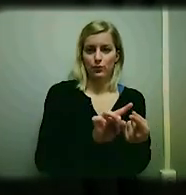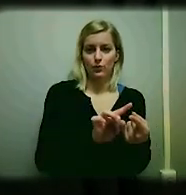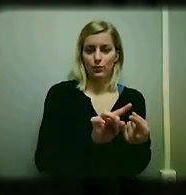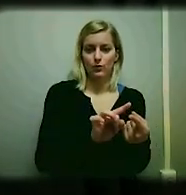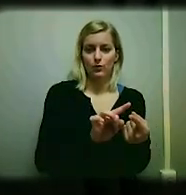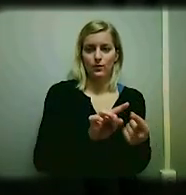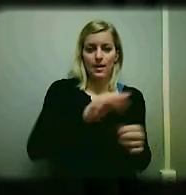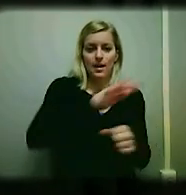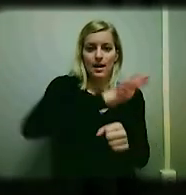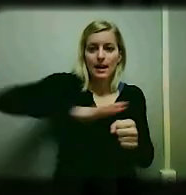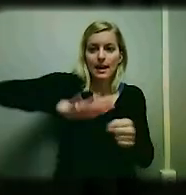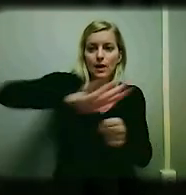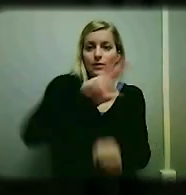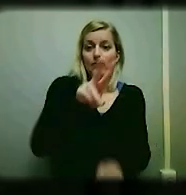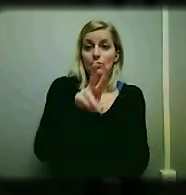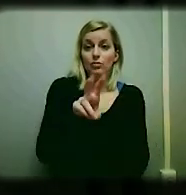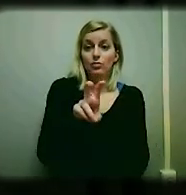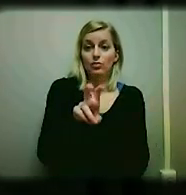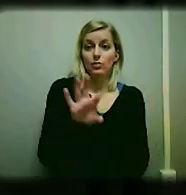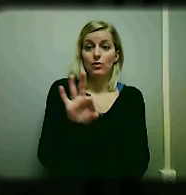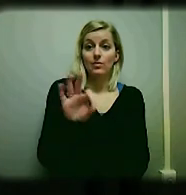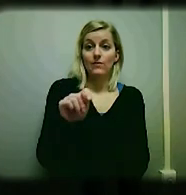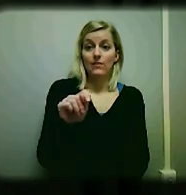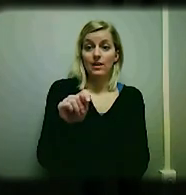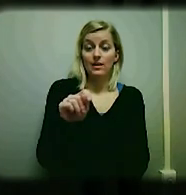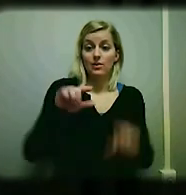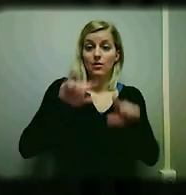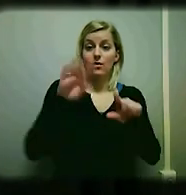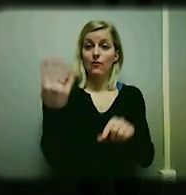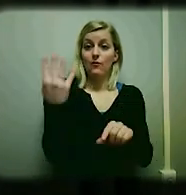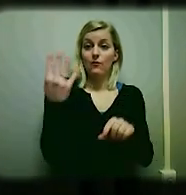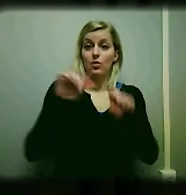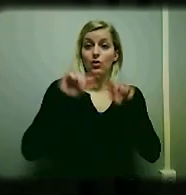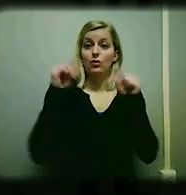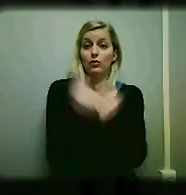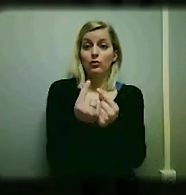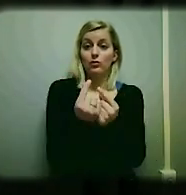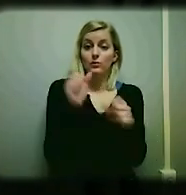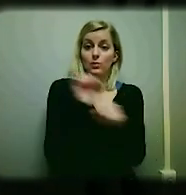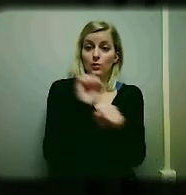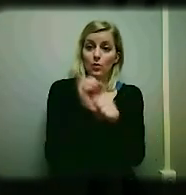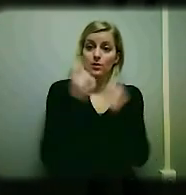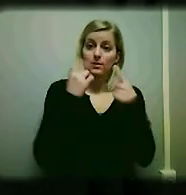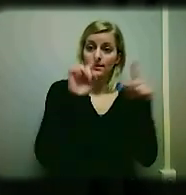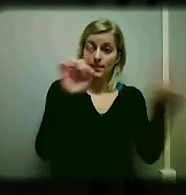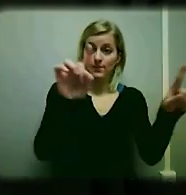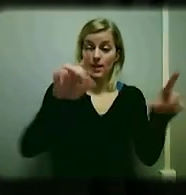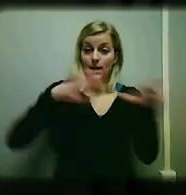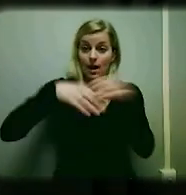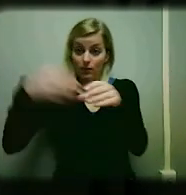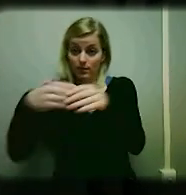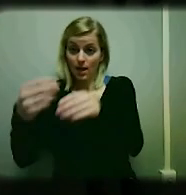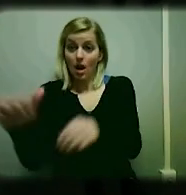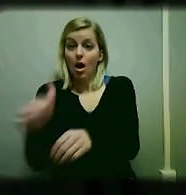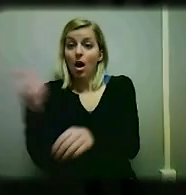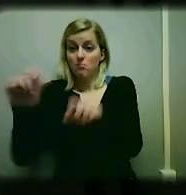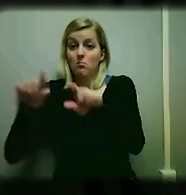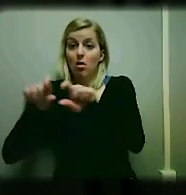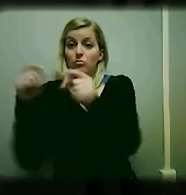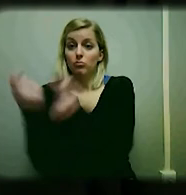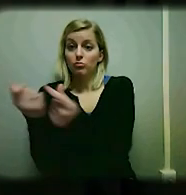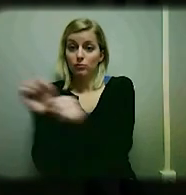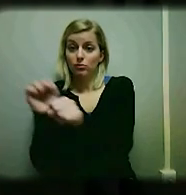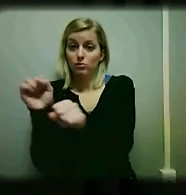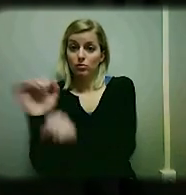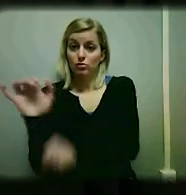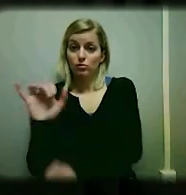operate simultaneously within a 200-foot range. Outside of this range, other groups can operate. Transceiver has a built-in microphone and speaker.